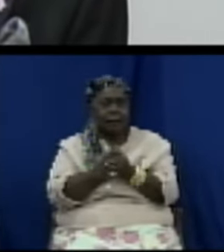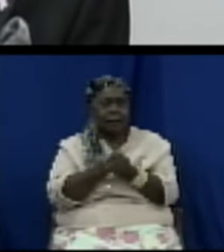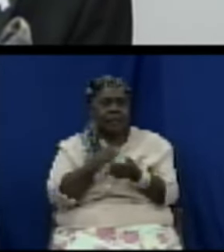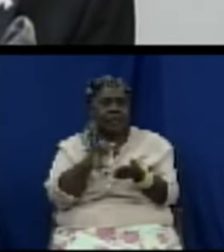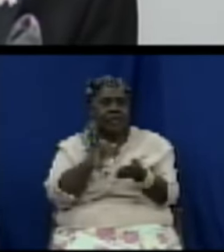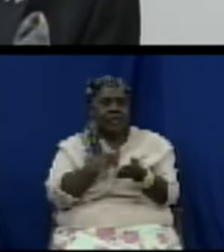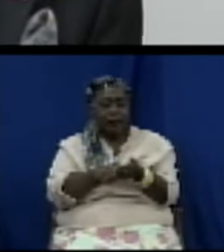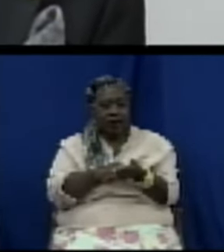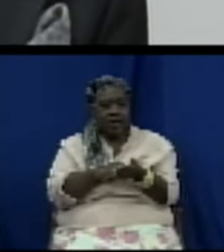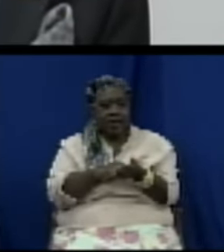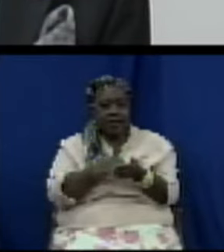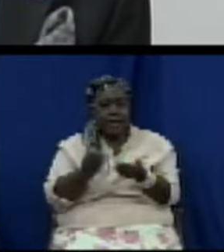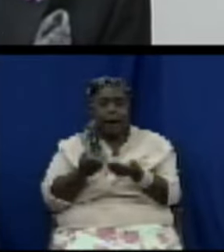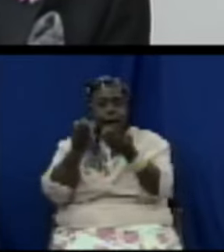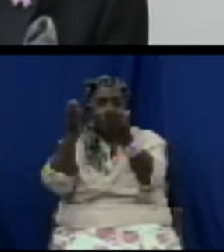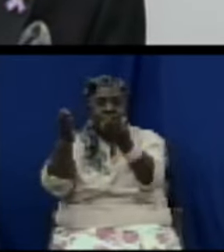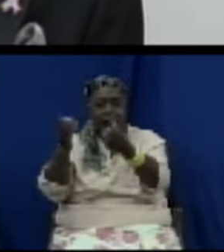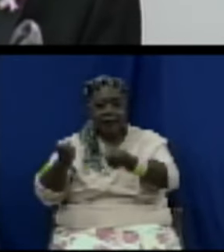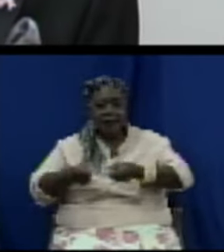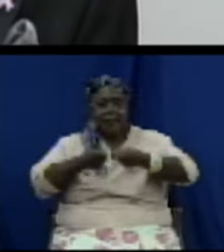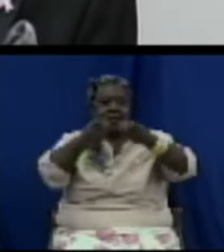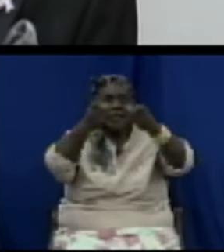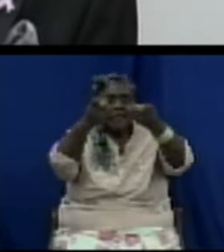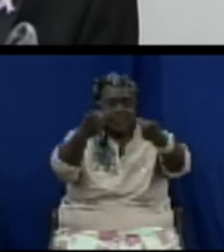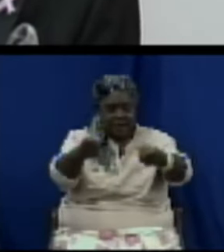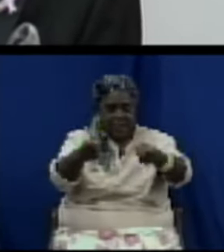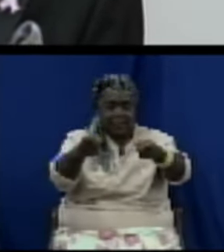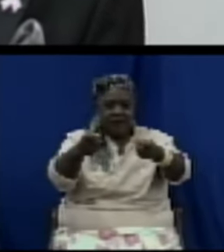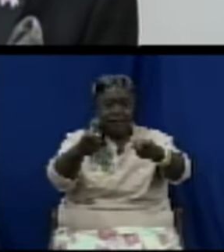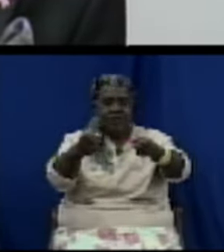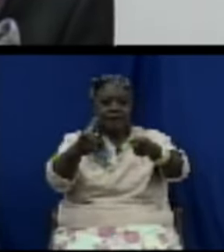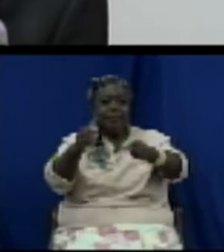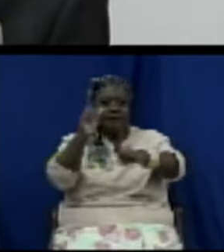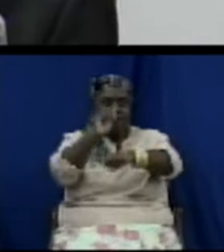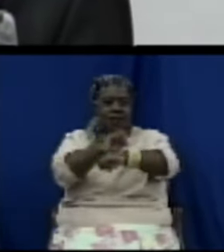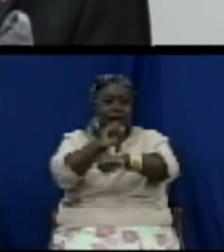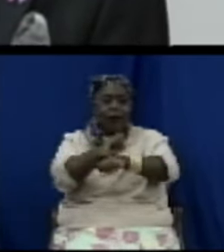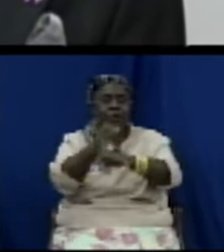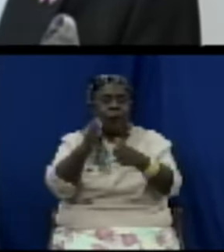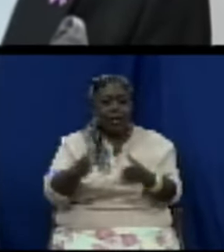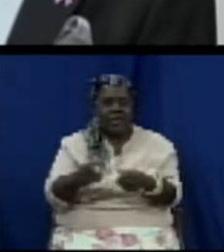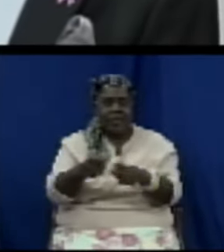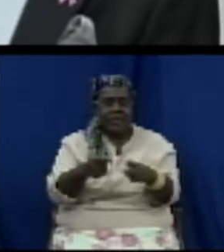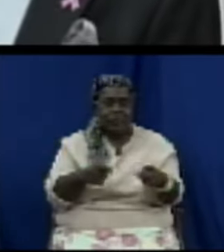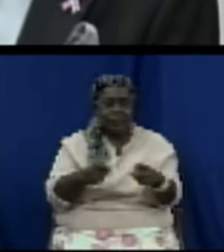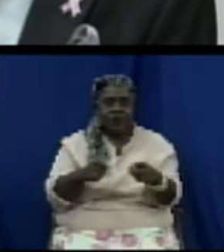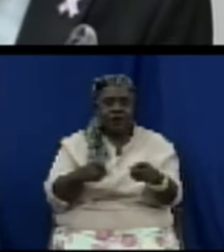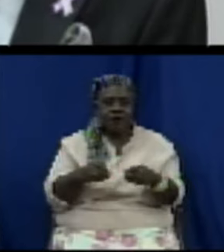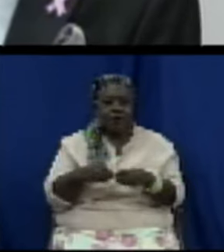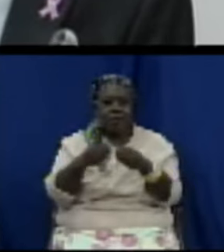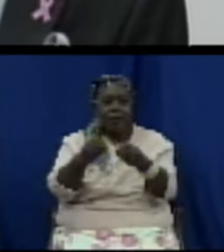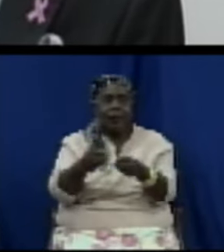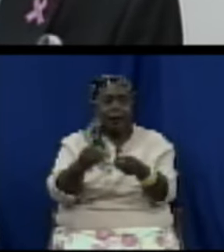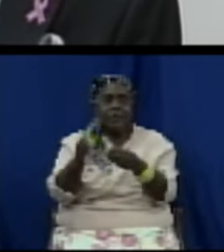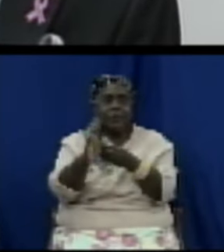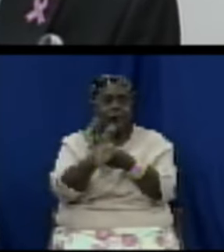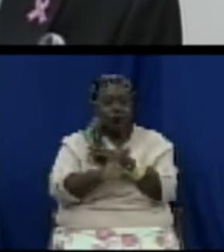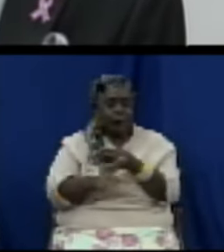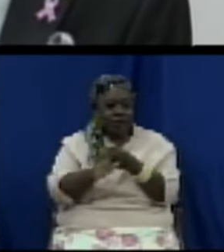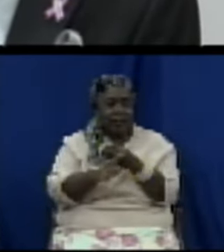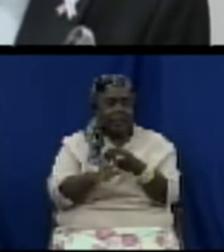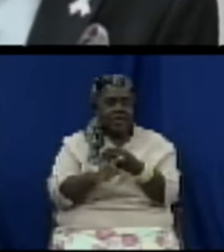officers of the Consumer Affairs Department more legislative authority